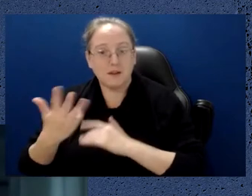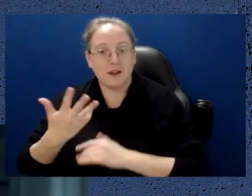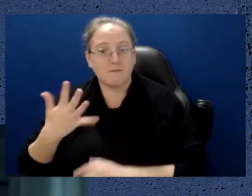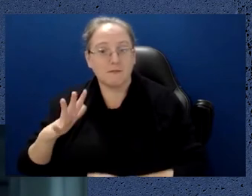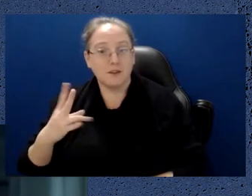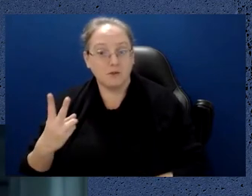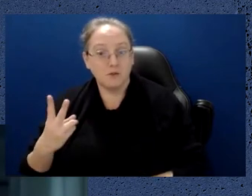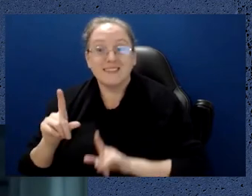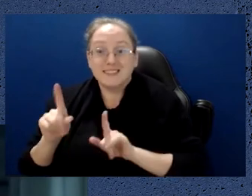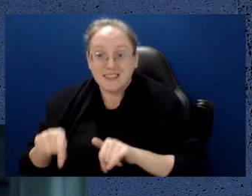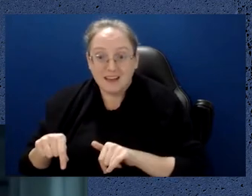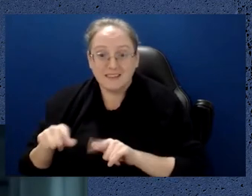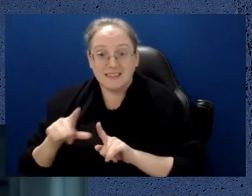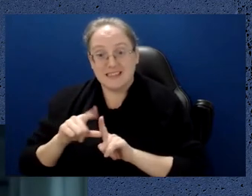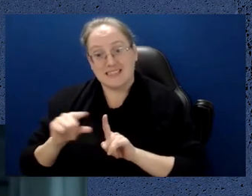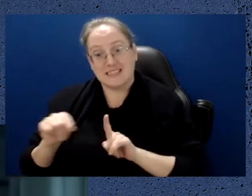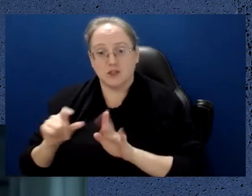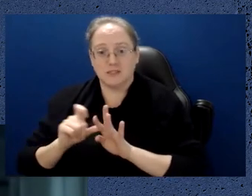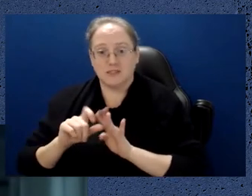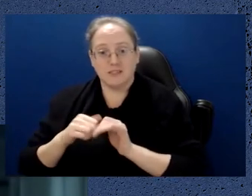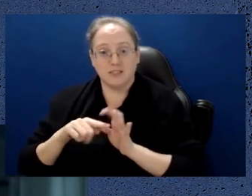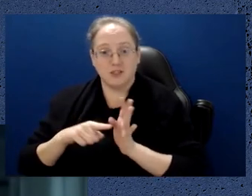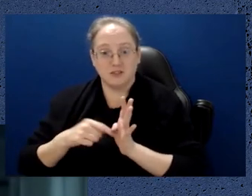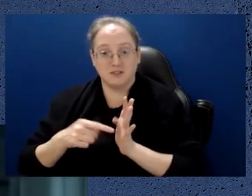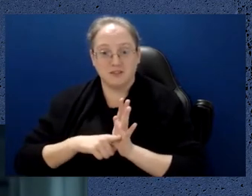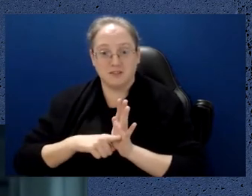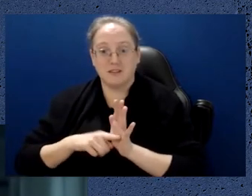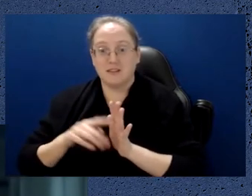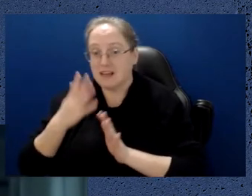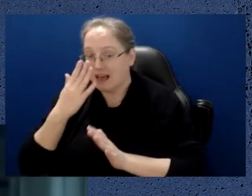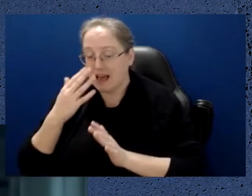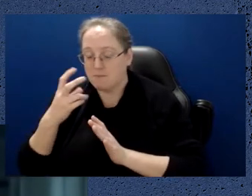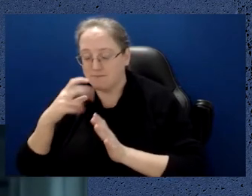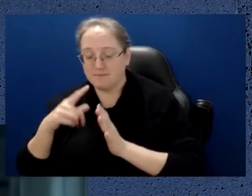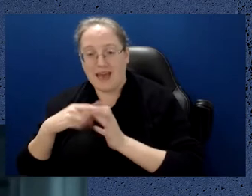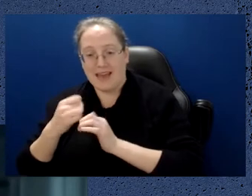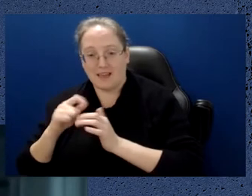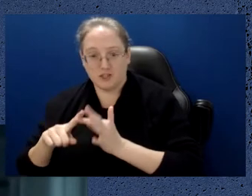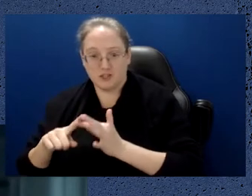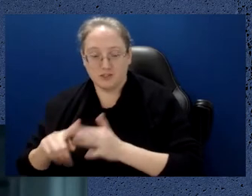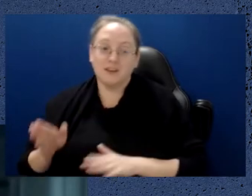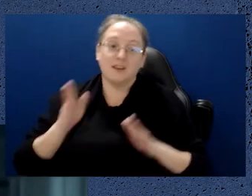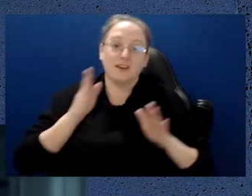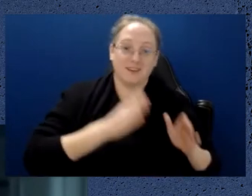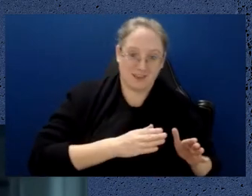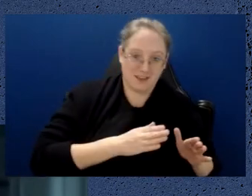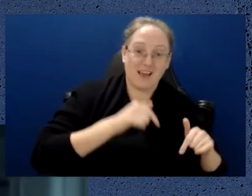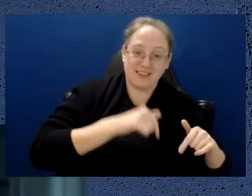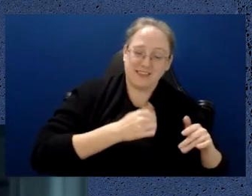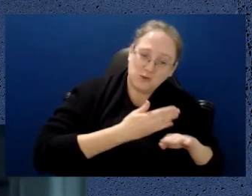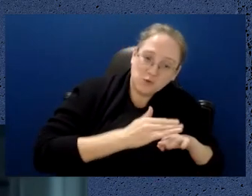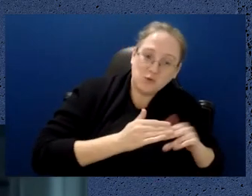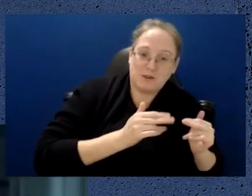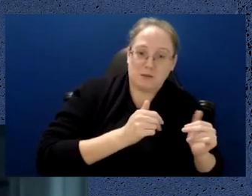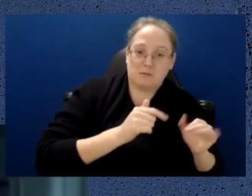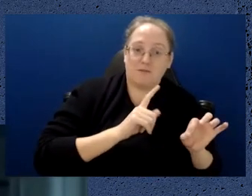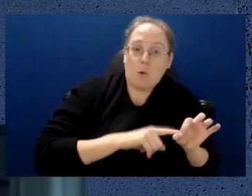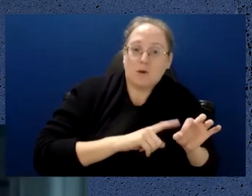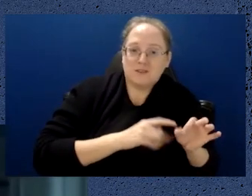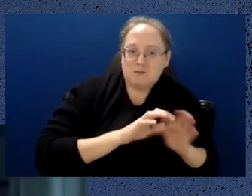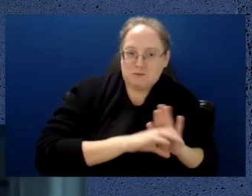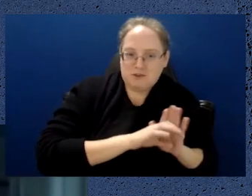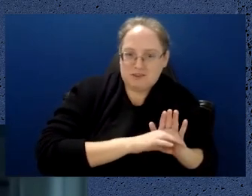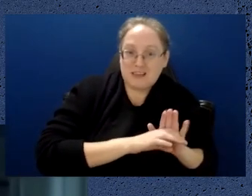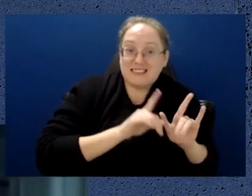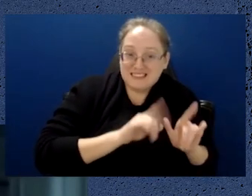age. And the quantum computers that have been built today are heralding the quantum age. It's a whole new world that's going to